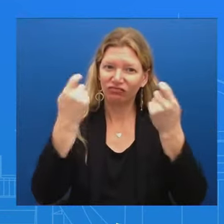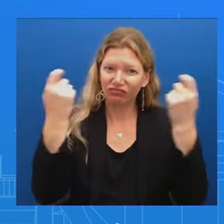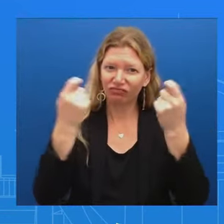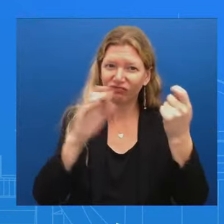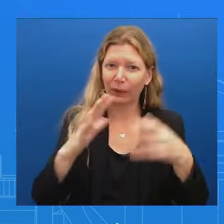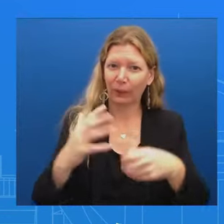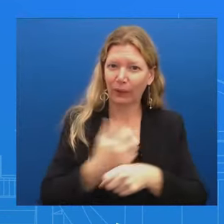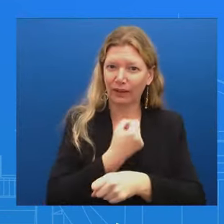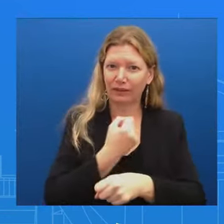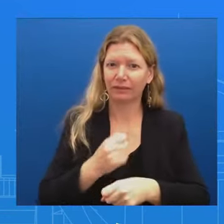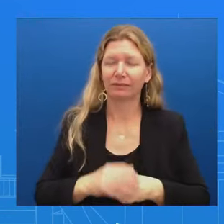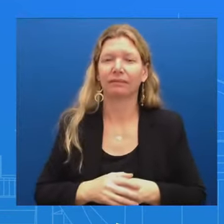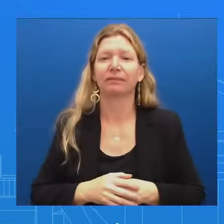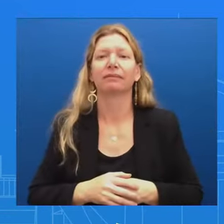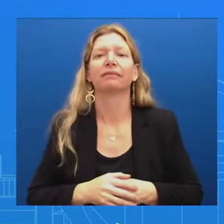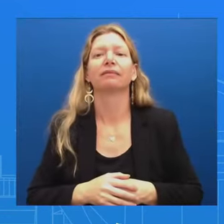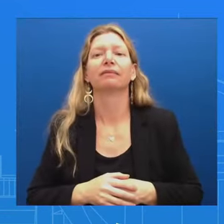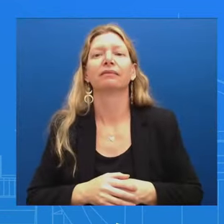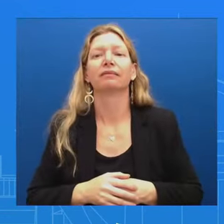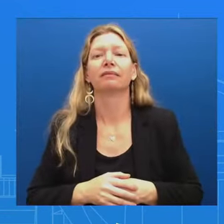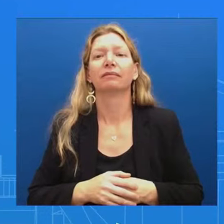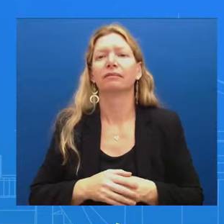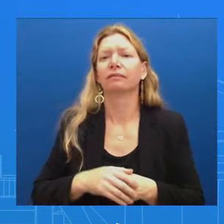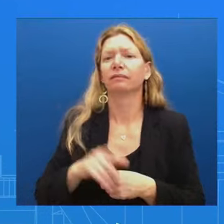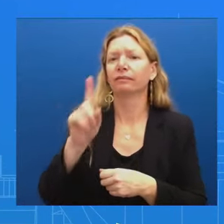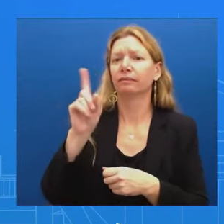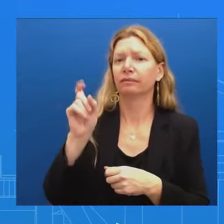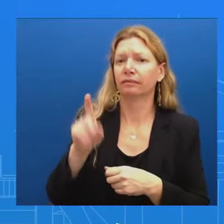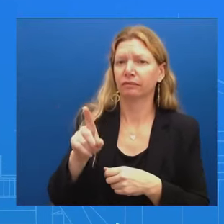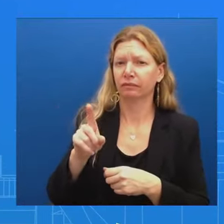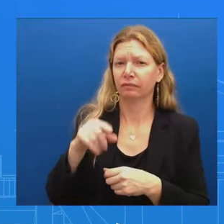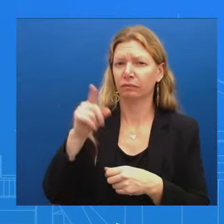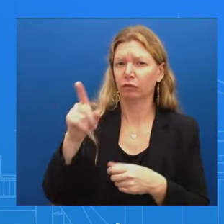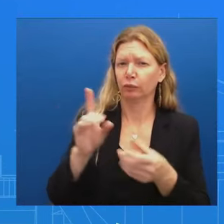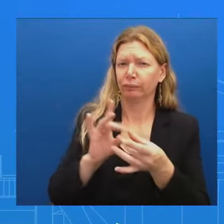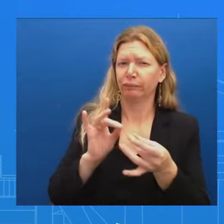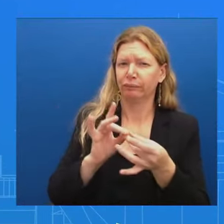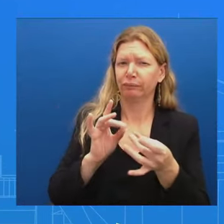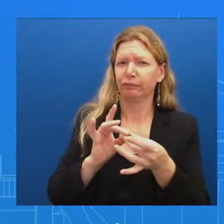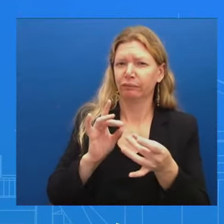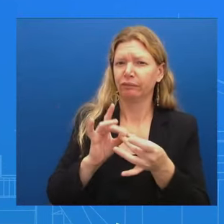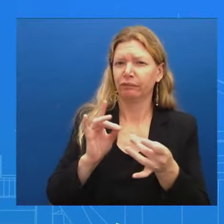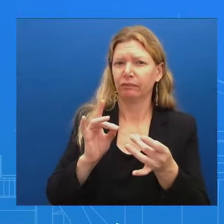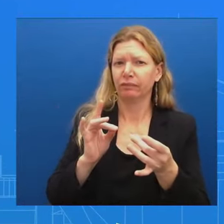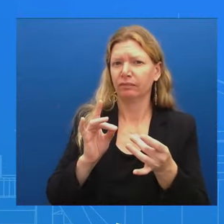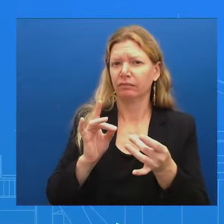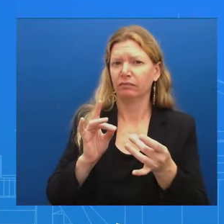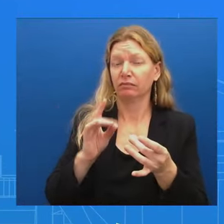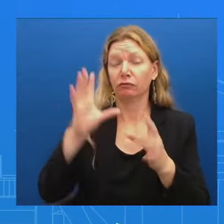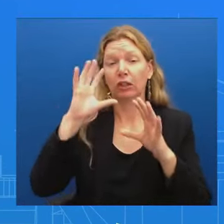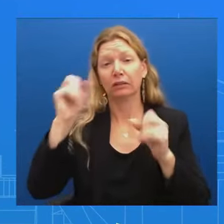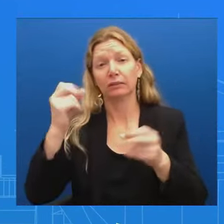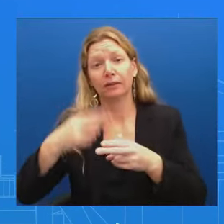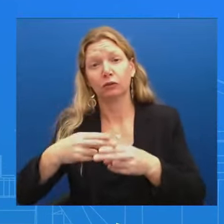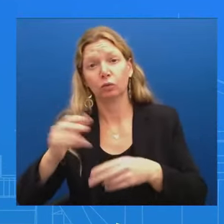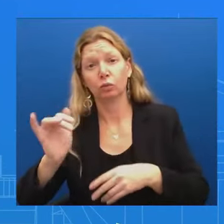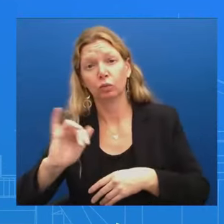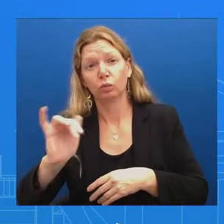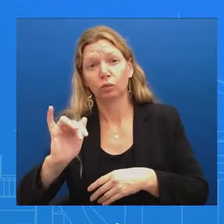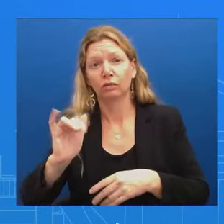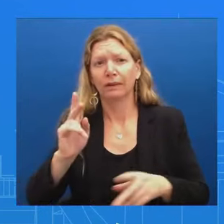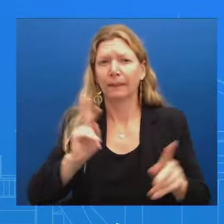talked a lot about how, and the President says this too That people should watch him when there are questions about his age